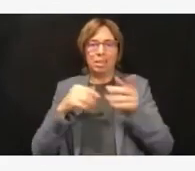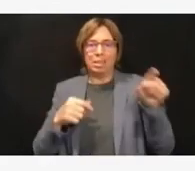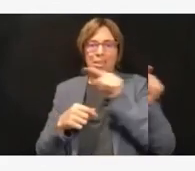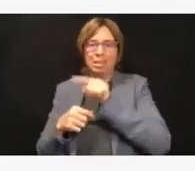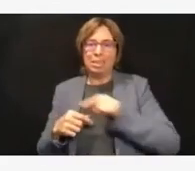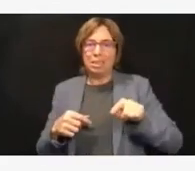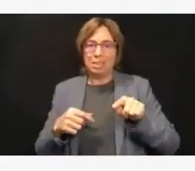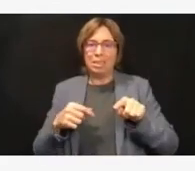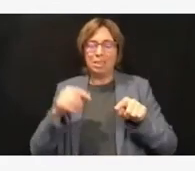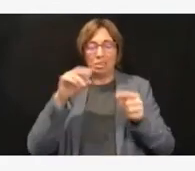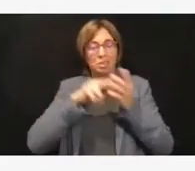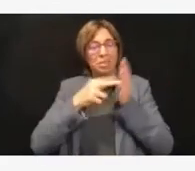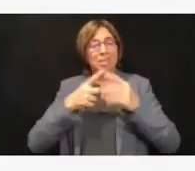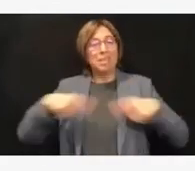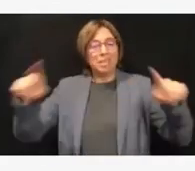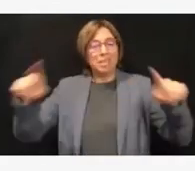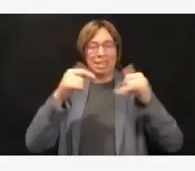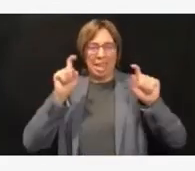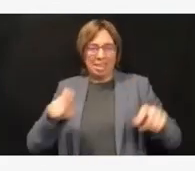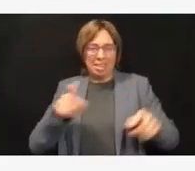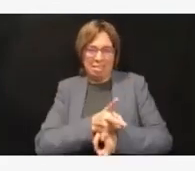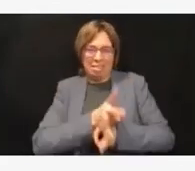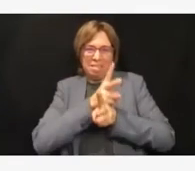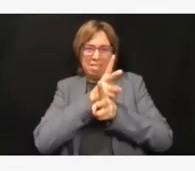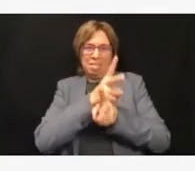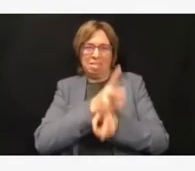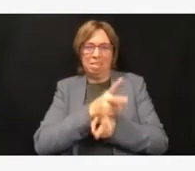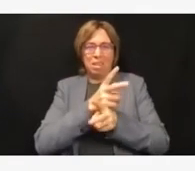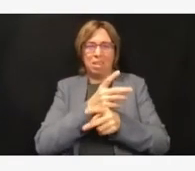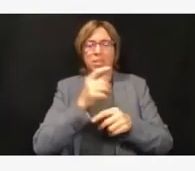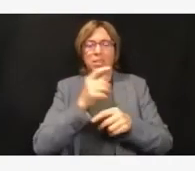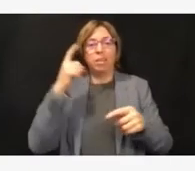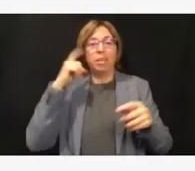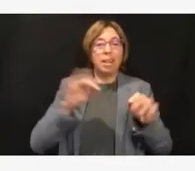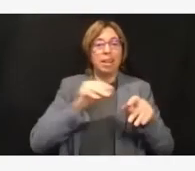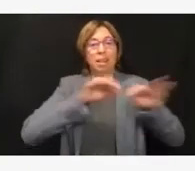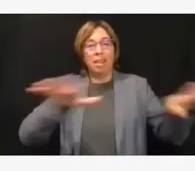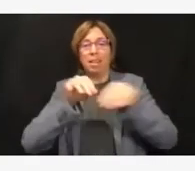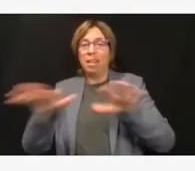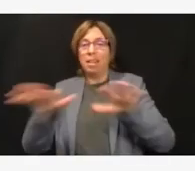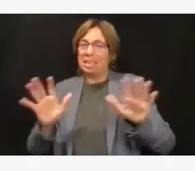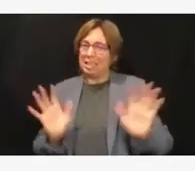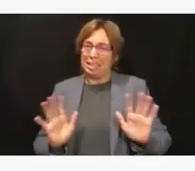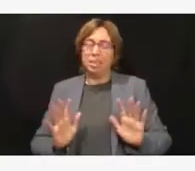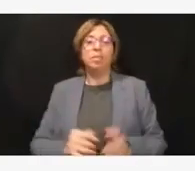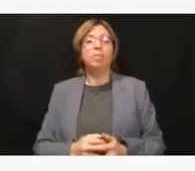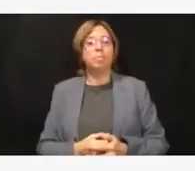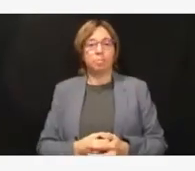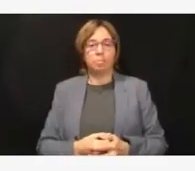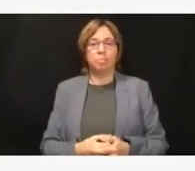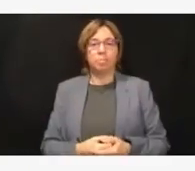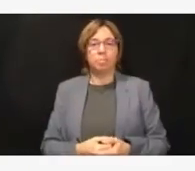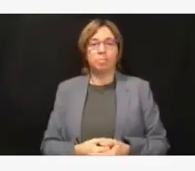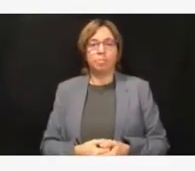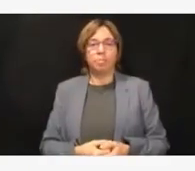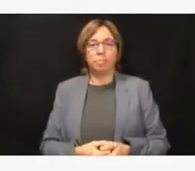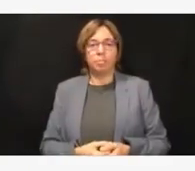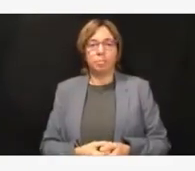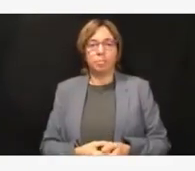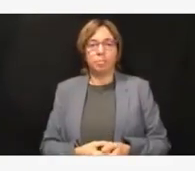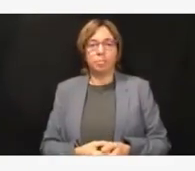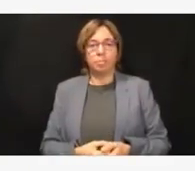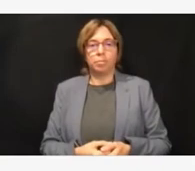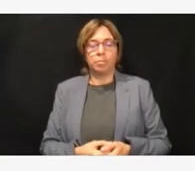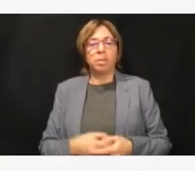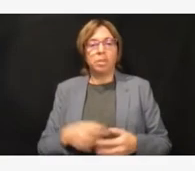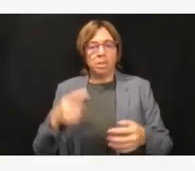of care and to keep the rest of the state out of crisis standards of care. I strongly encourage everyone to choose to get